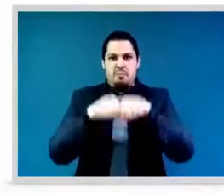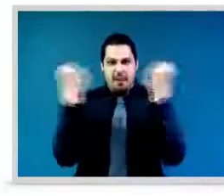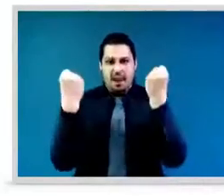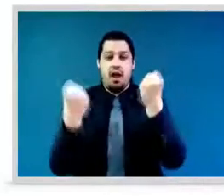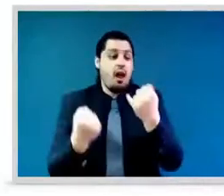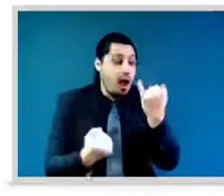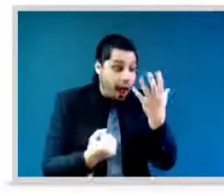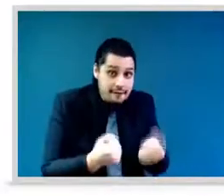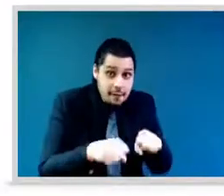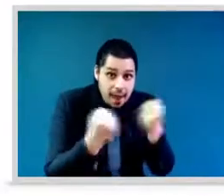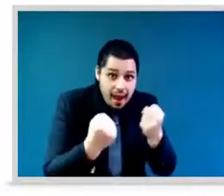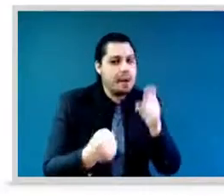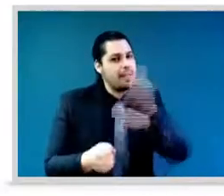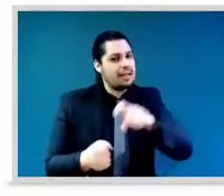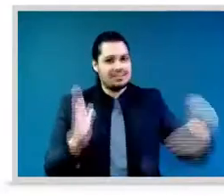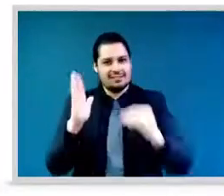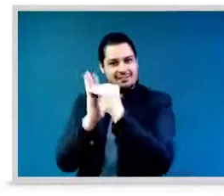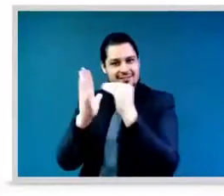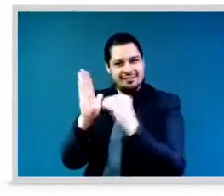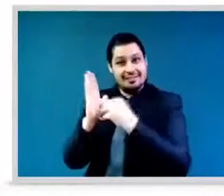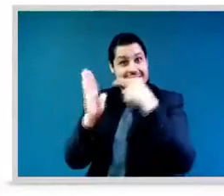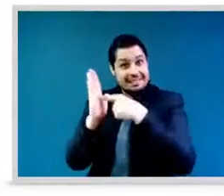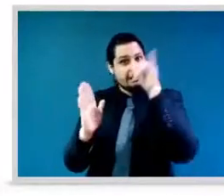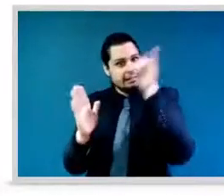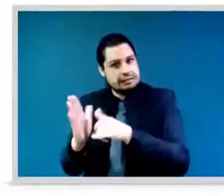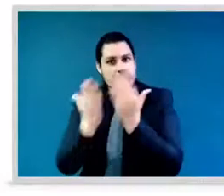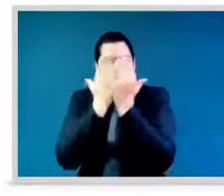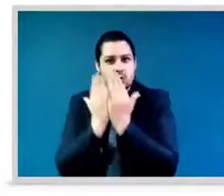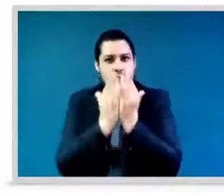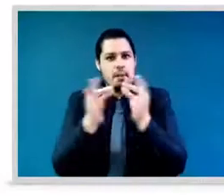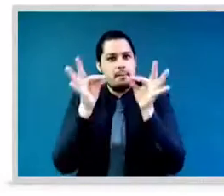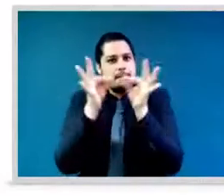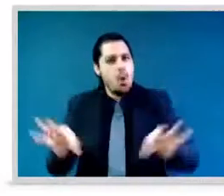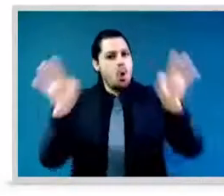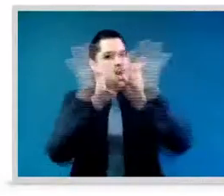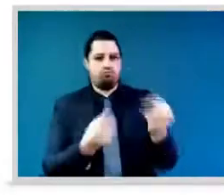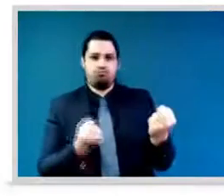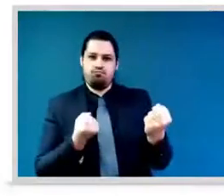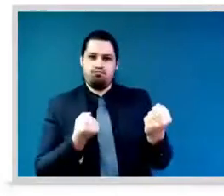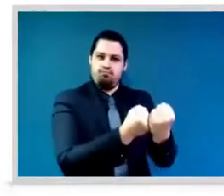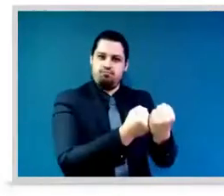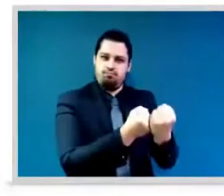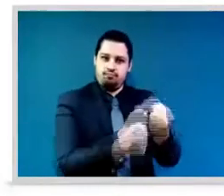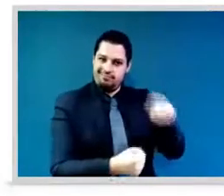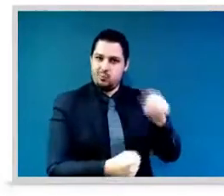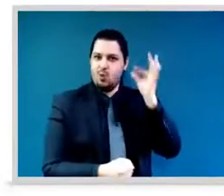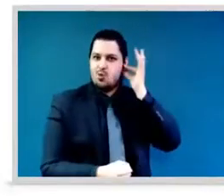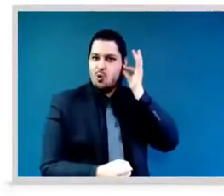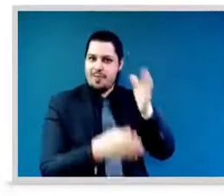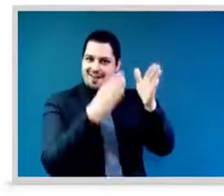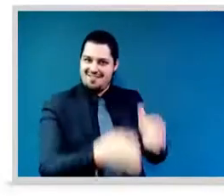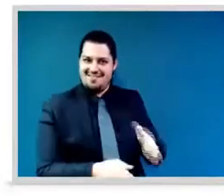models for other young girls and women studies show that early exposure to women leaders as well as access to